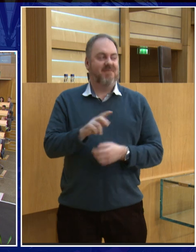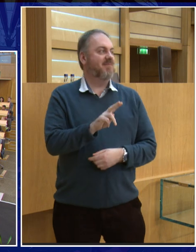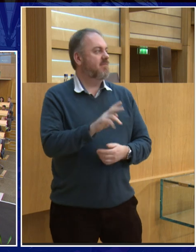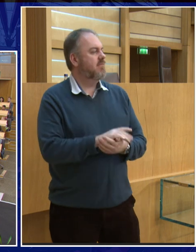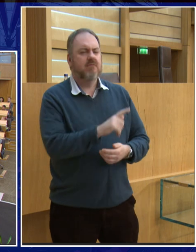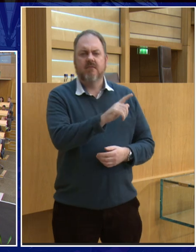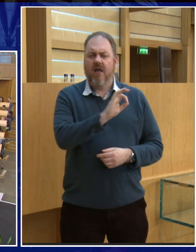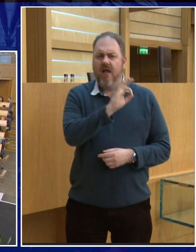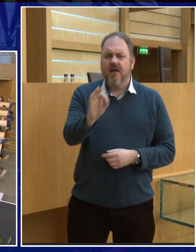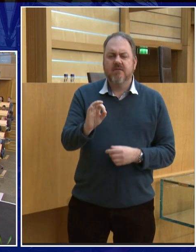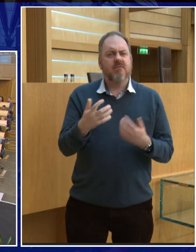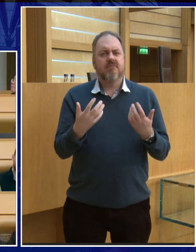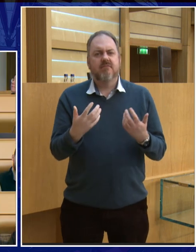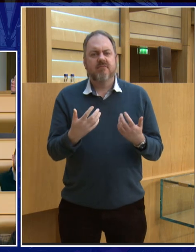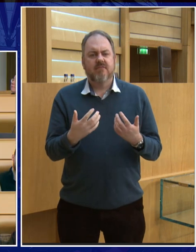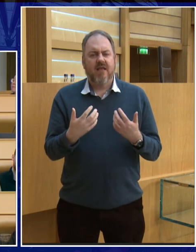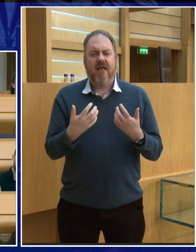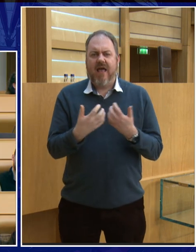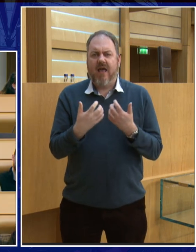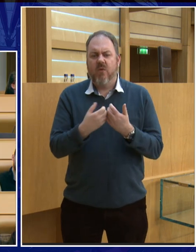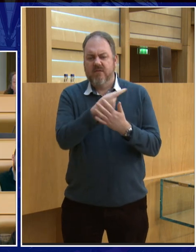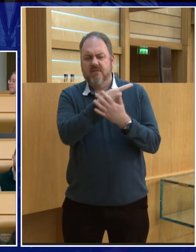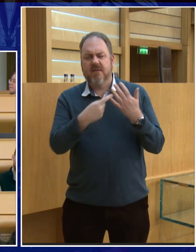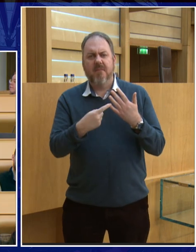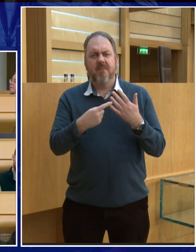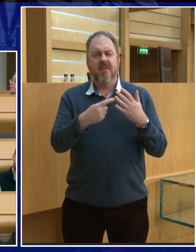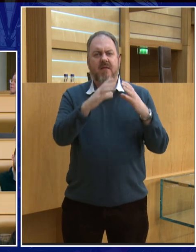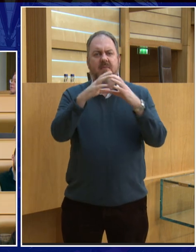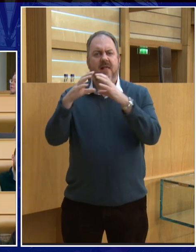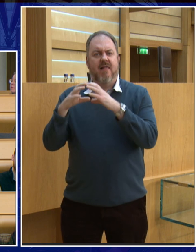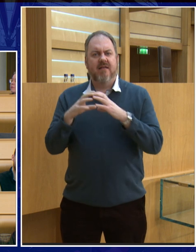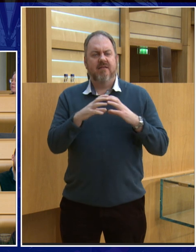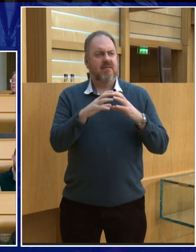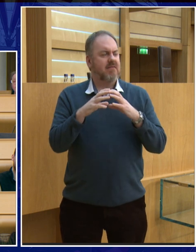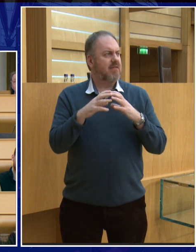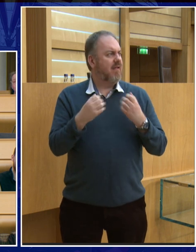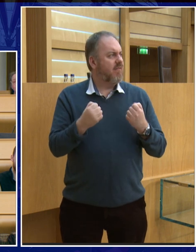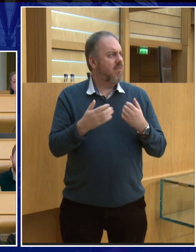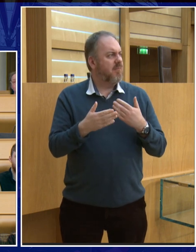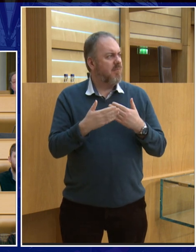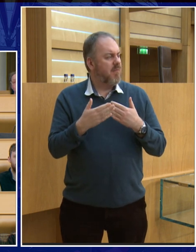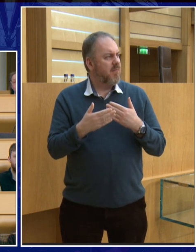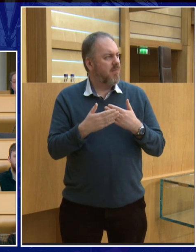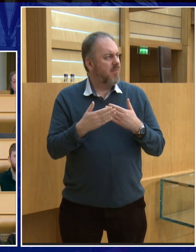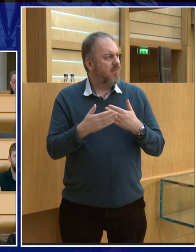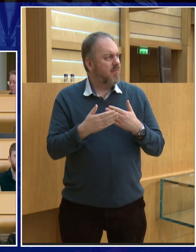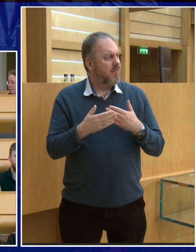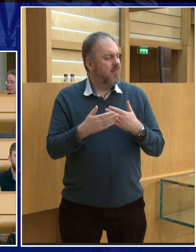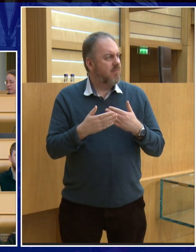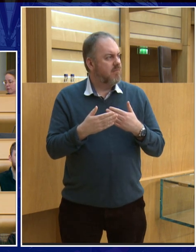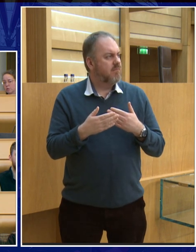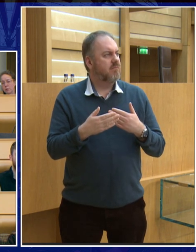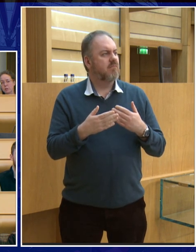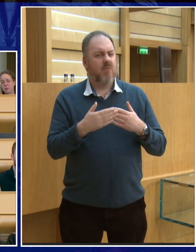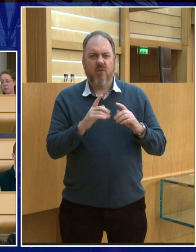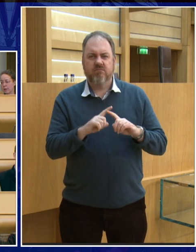how come some planets have more moons than ours yes now that's the first so what's